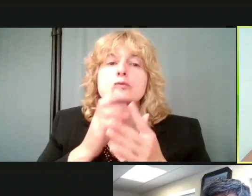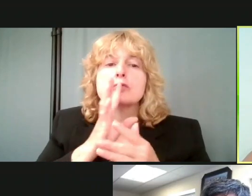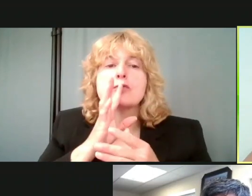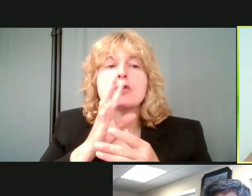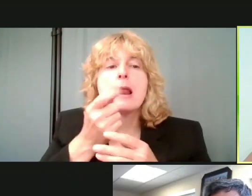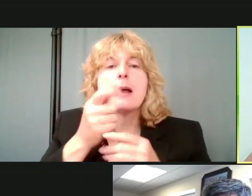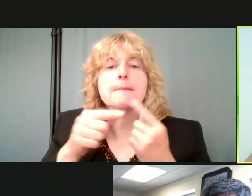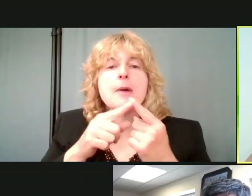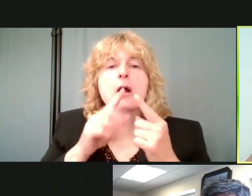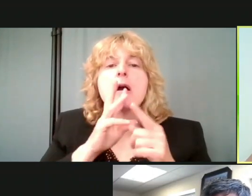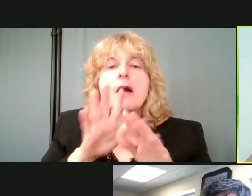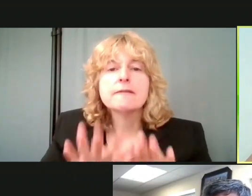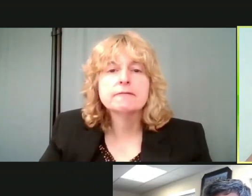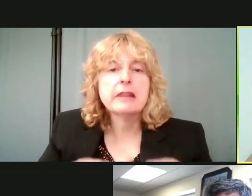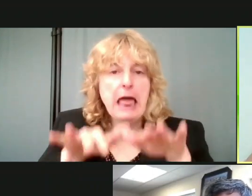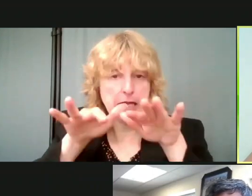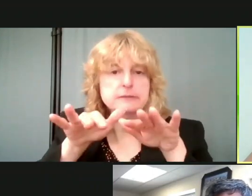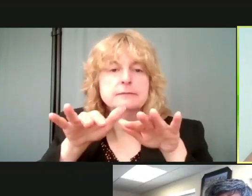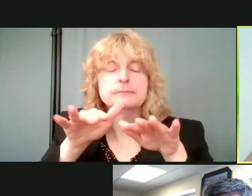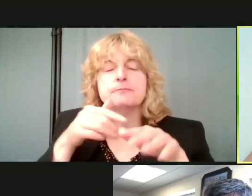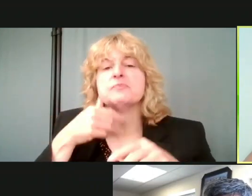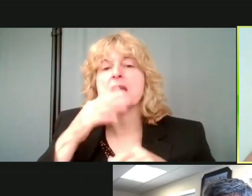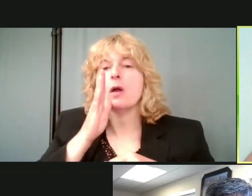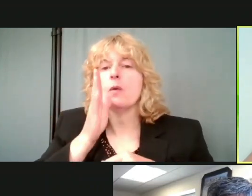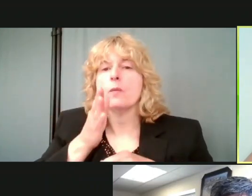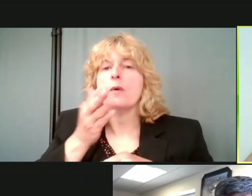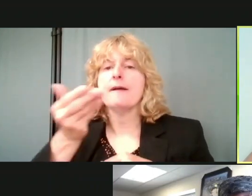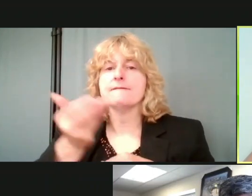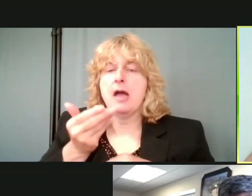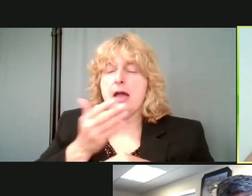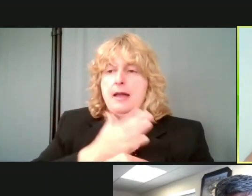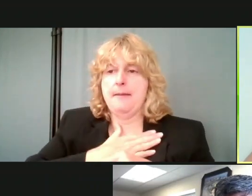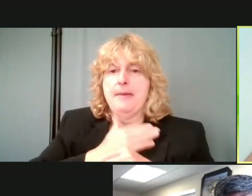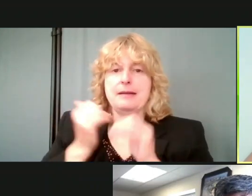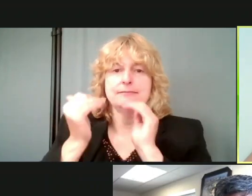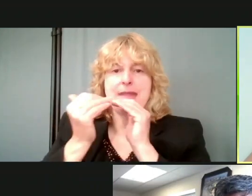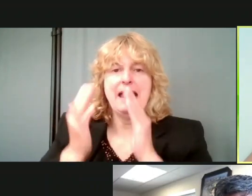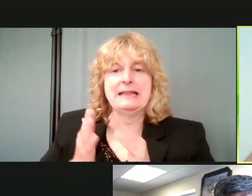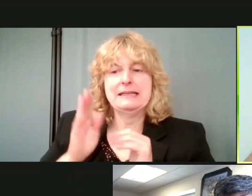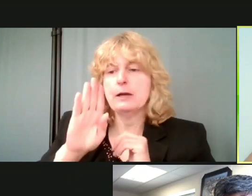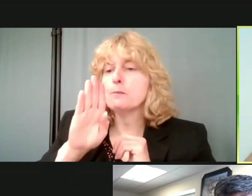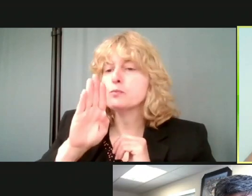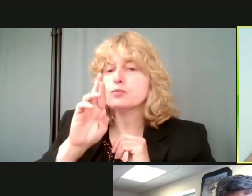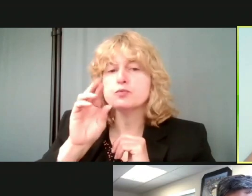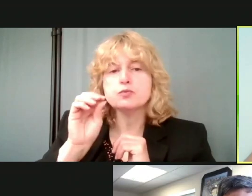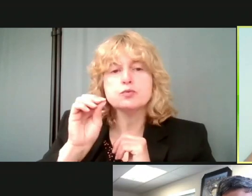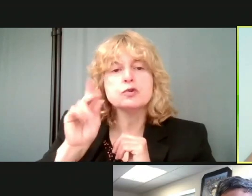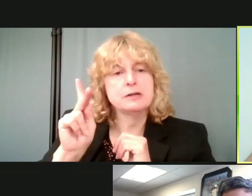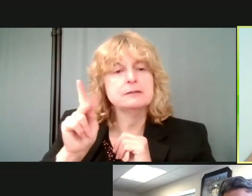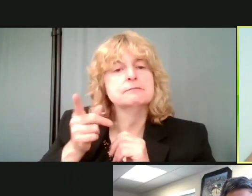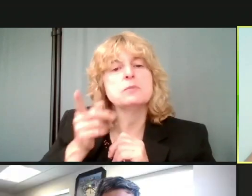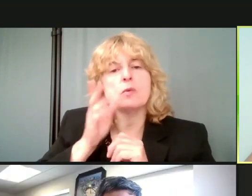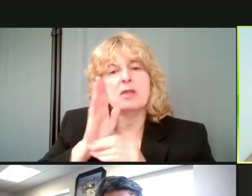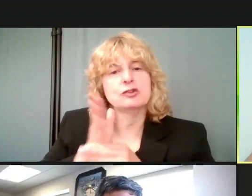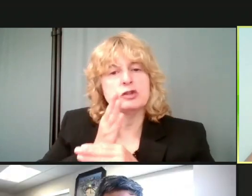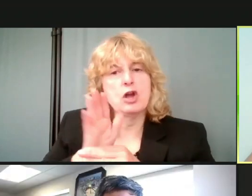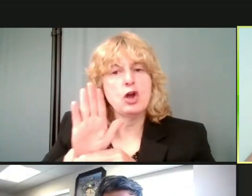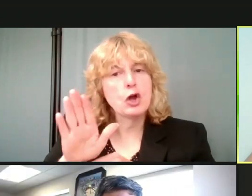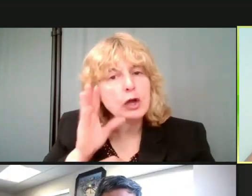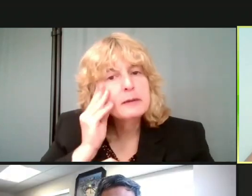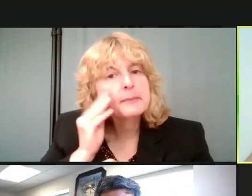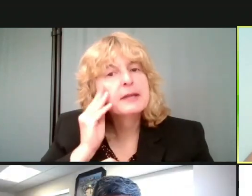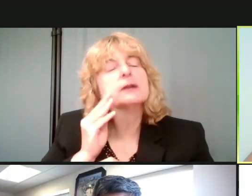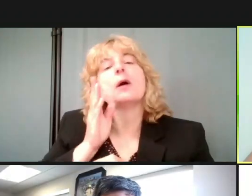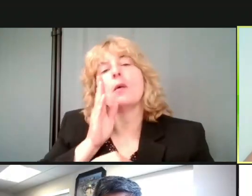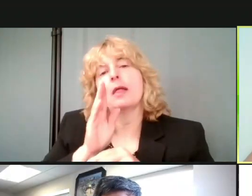about the flooding. So I'm going to invite my, um, my colleague, Brooke, Brooke's going to join us and share with you a little bit about her experience and then ask a few